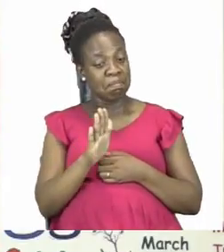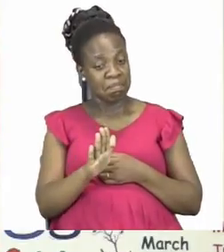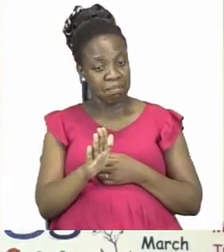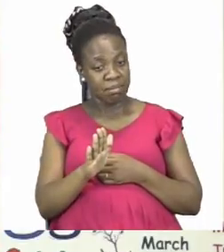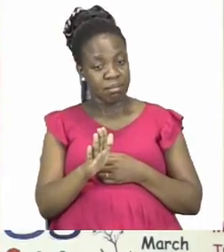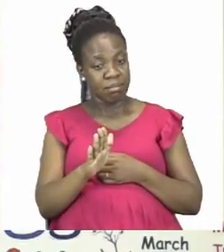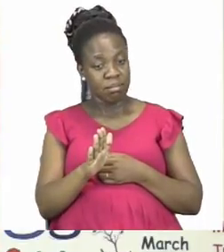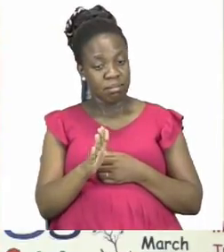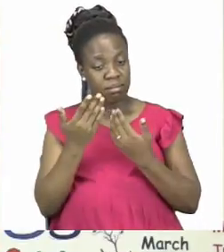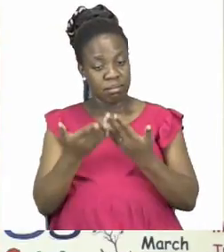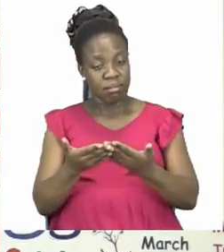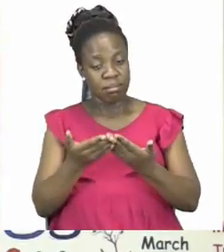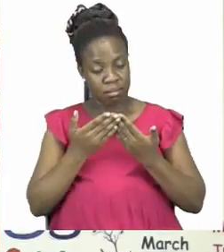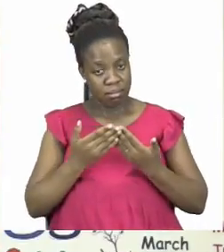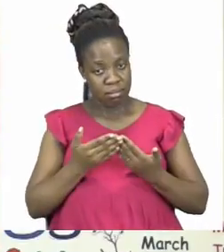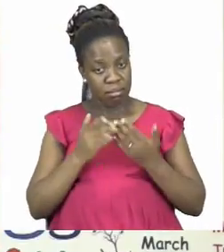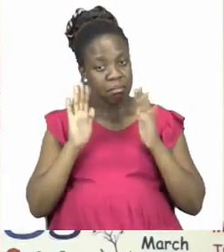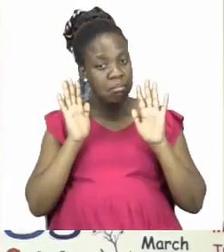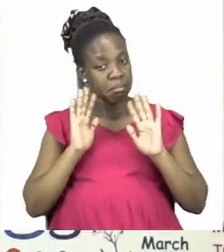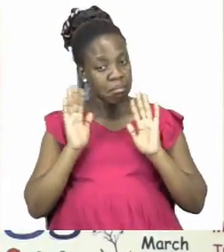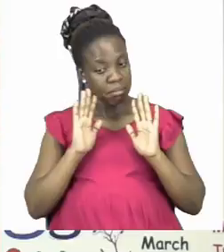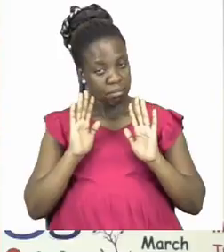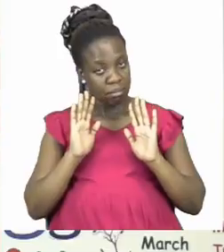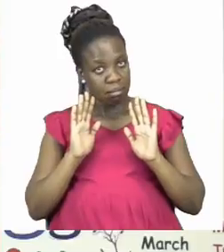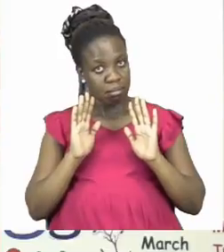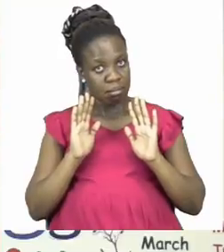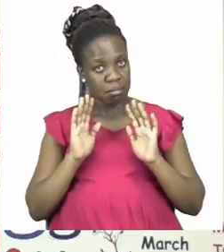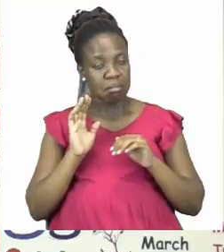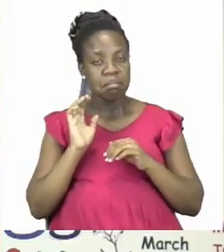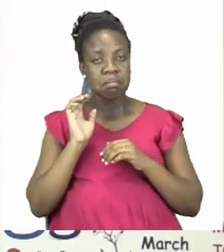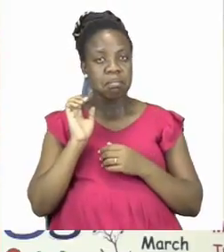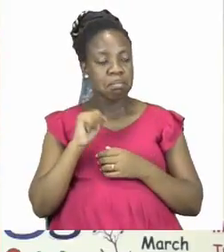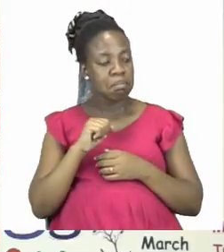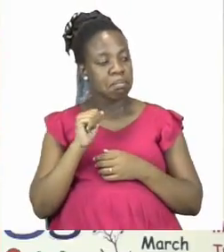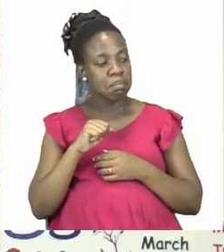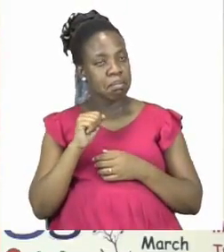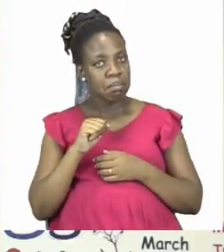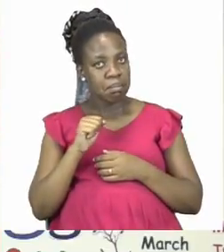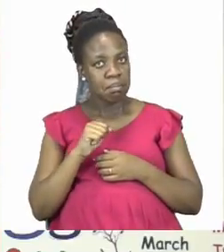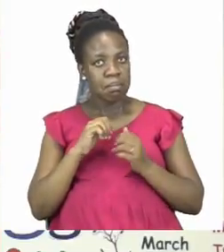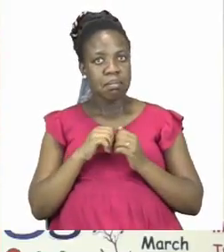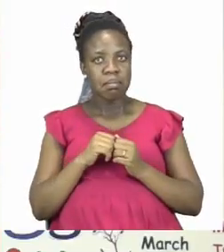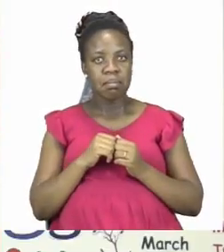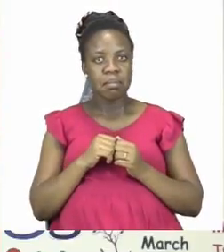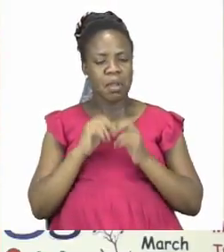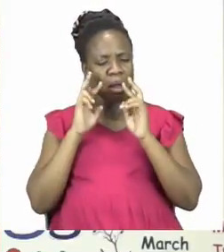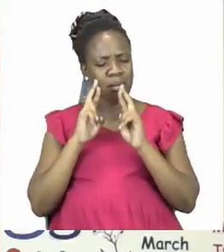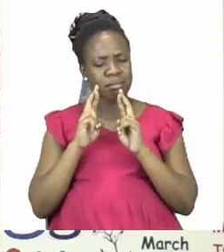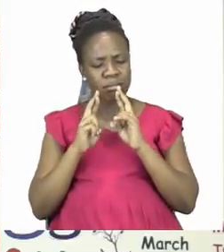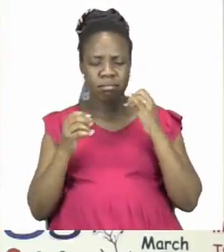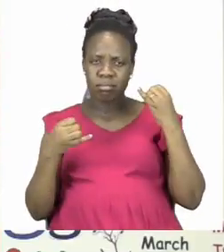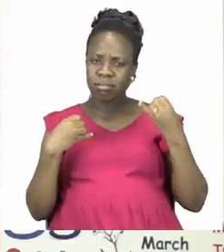Will you help me say goodbye to our friends today? Now boys and girls I hope you will have lots and lots of fun finishing your